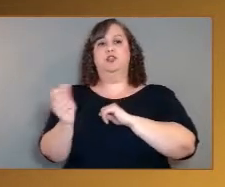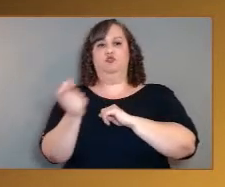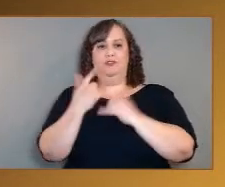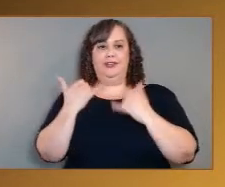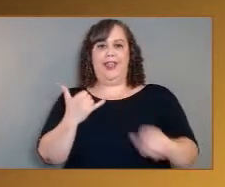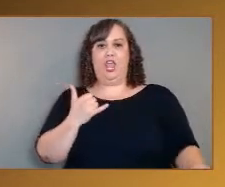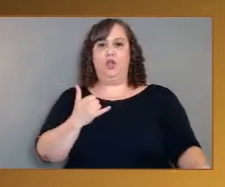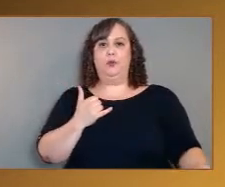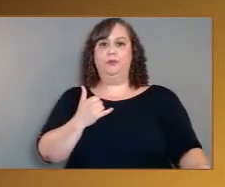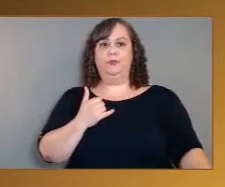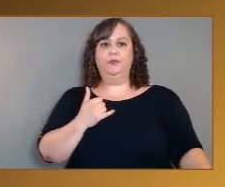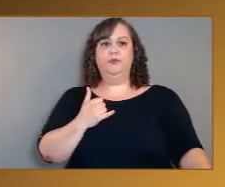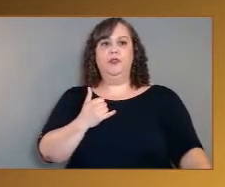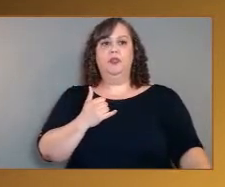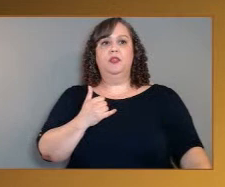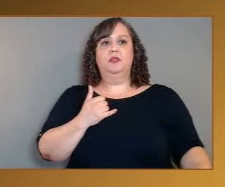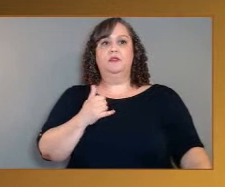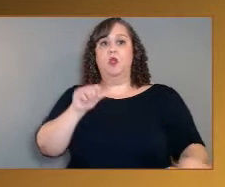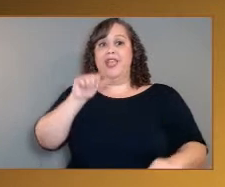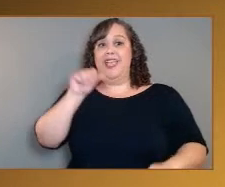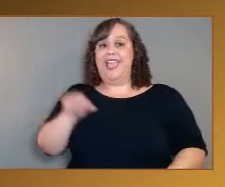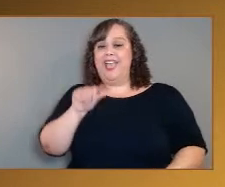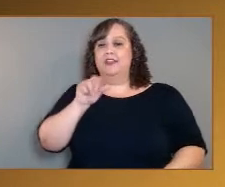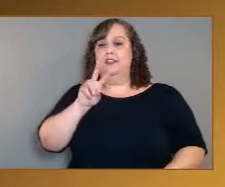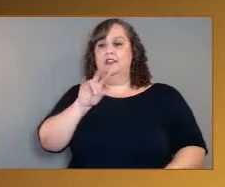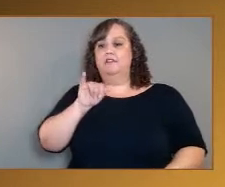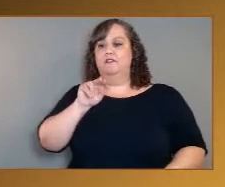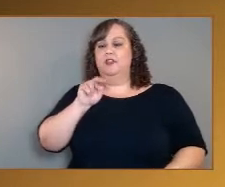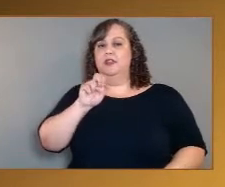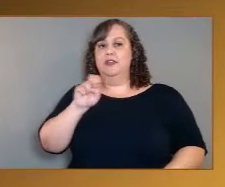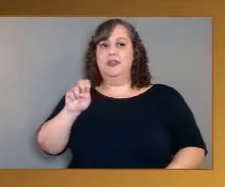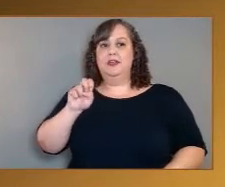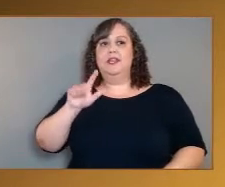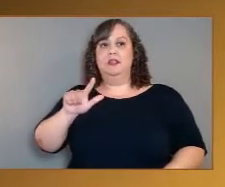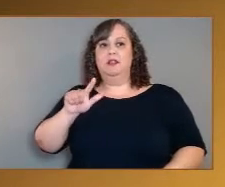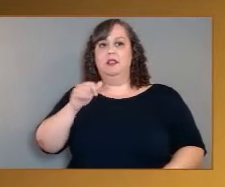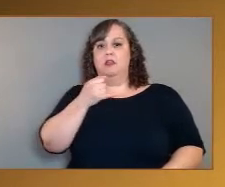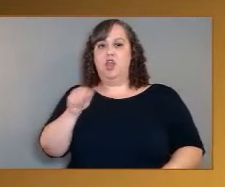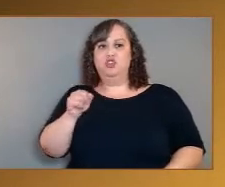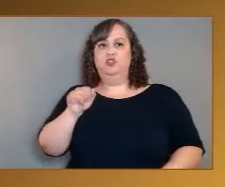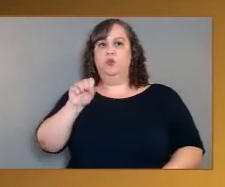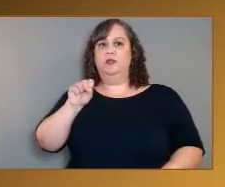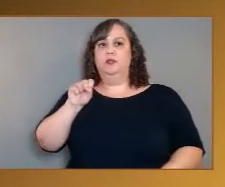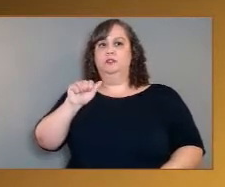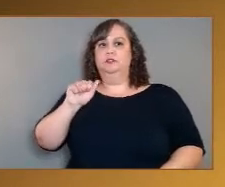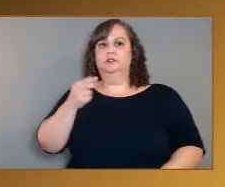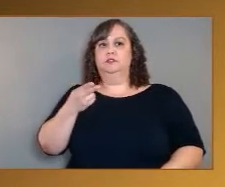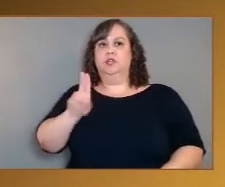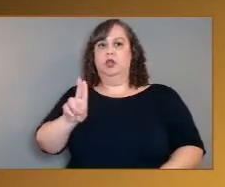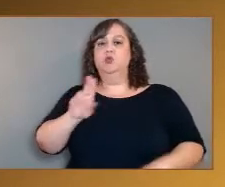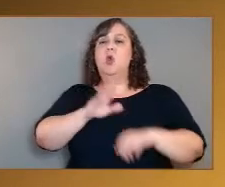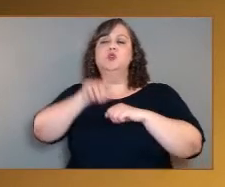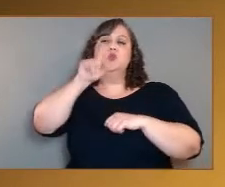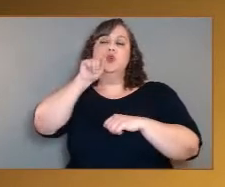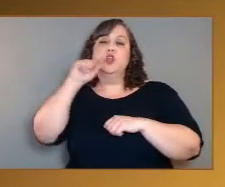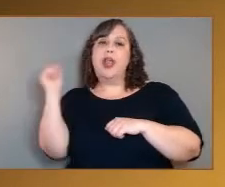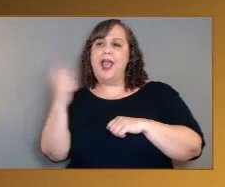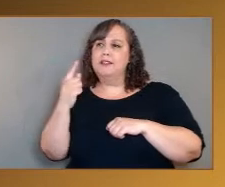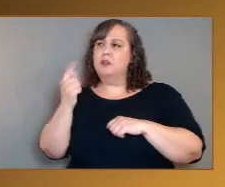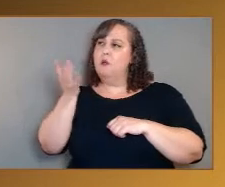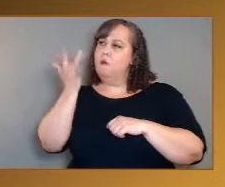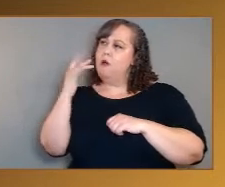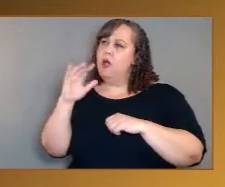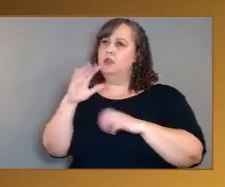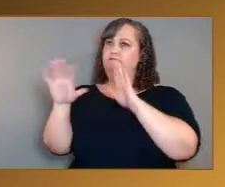at Vanil Sahu on Twitter, who asks, is there any reason behind naming the missions Da Vin